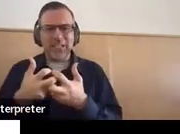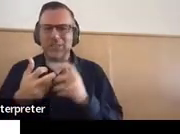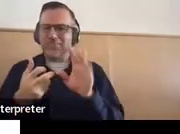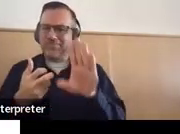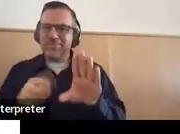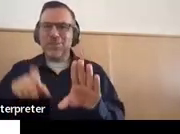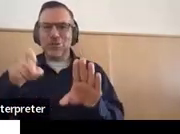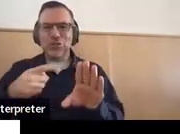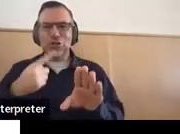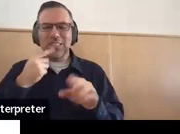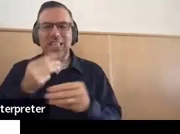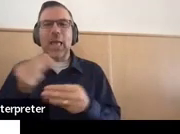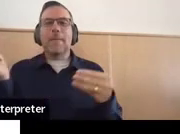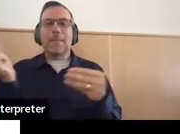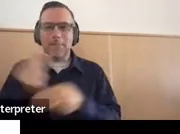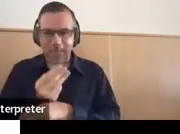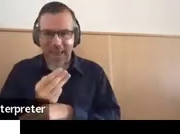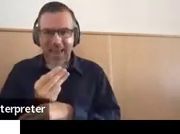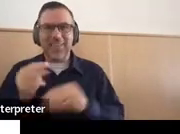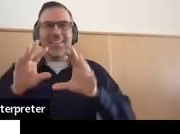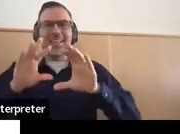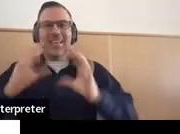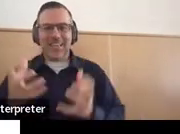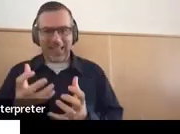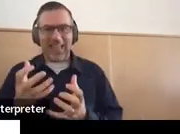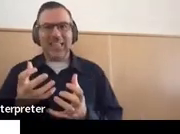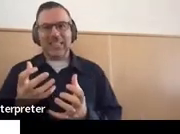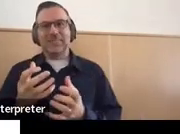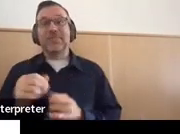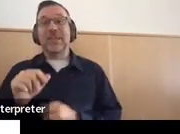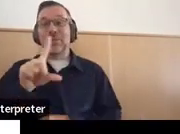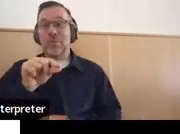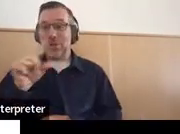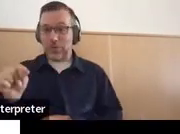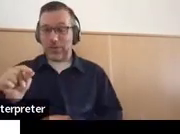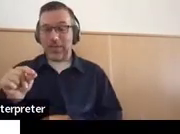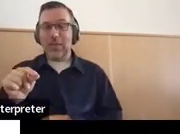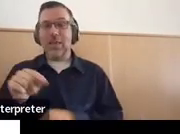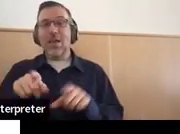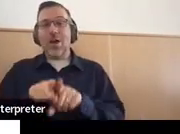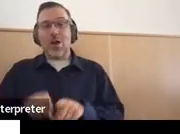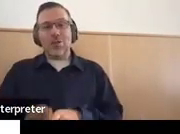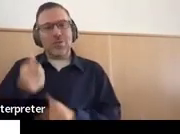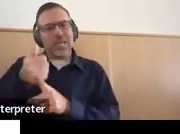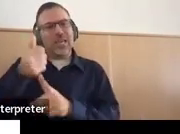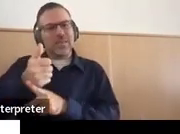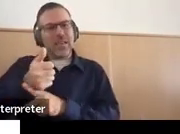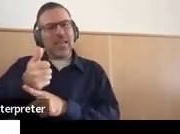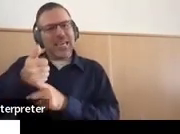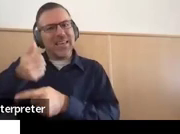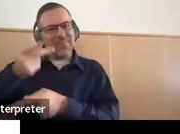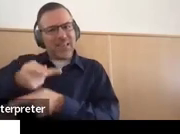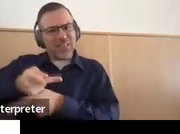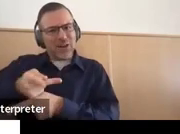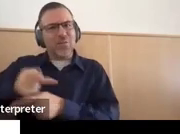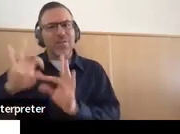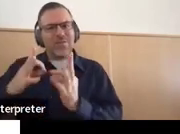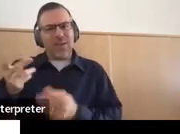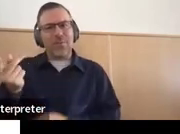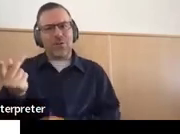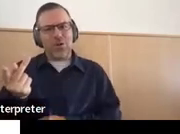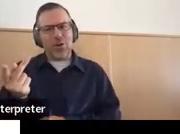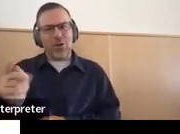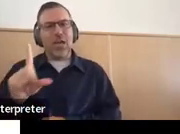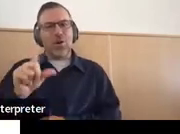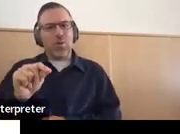learn money management skills in 2020. And he's also the primary caregiver for the family dog in 2020,